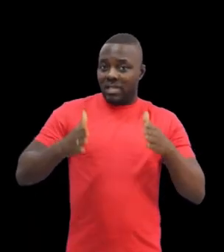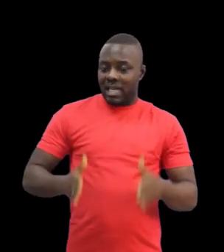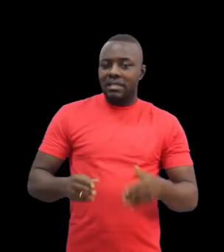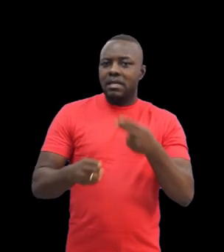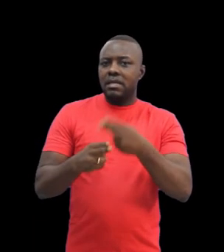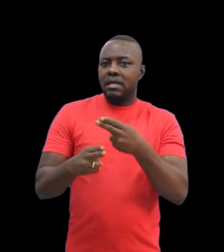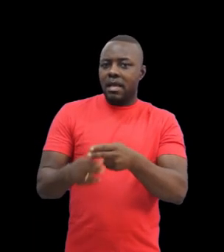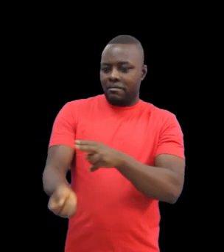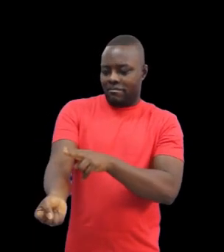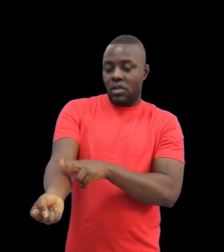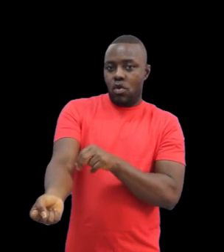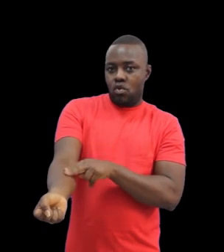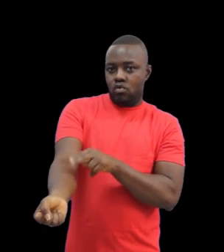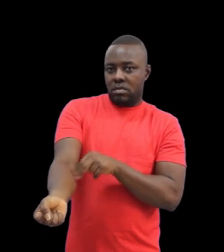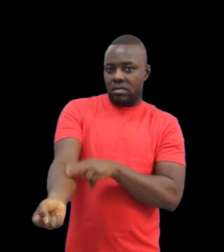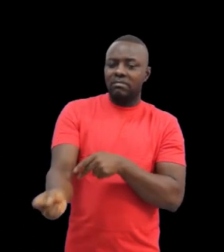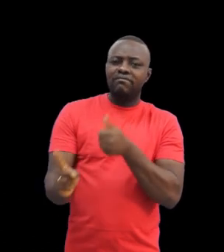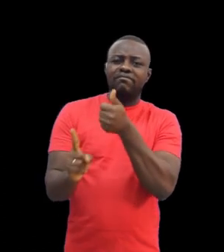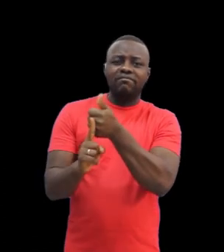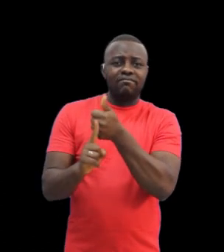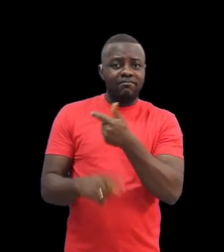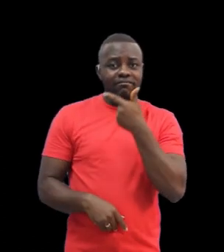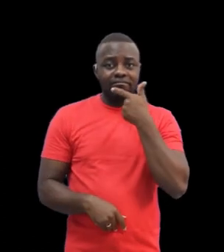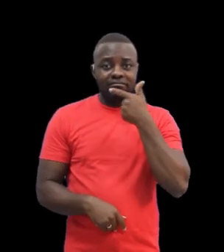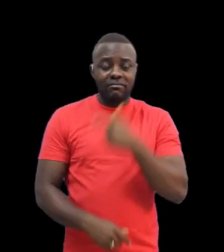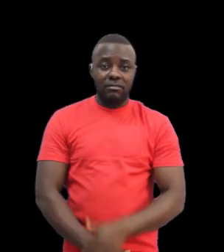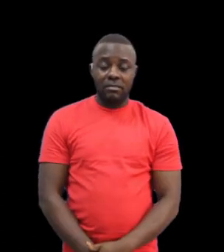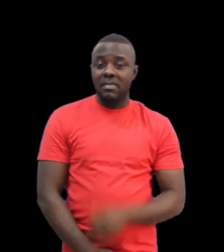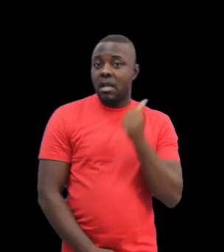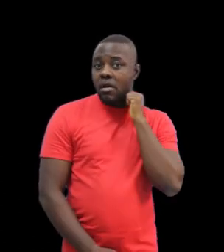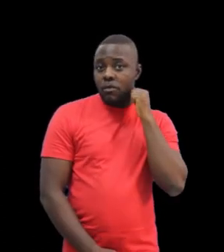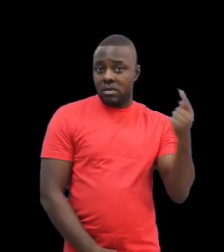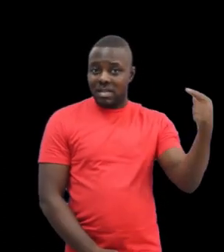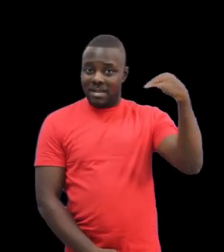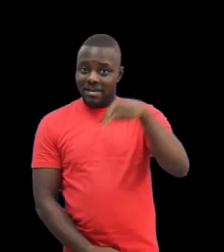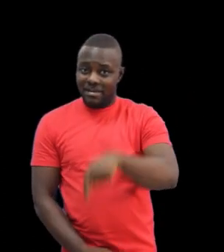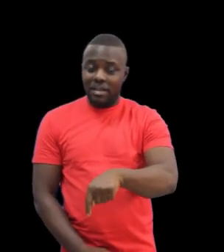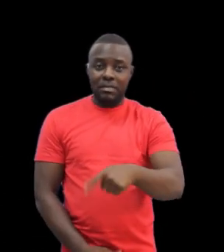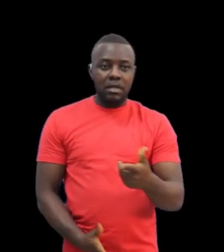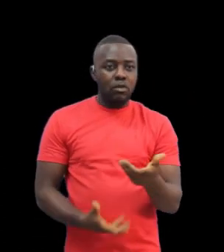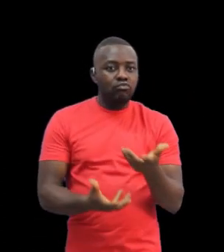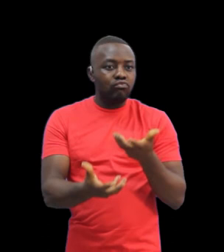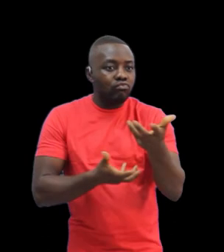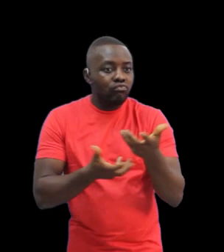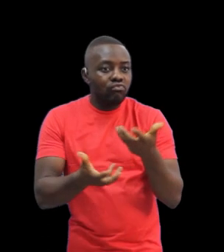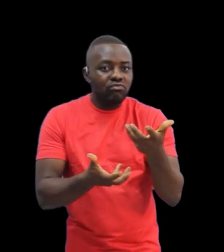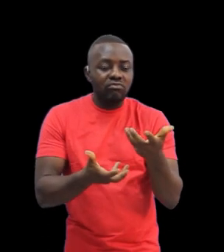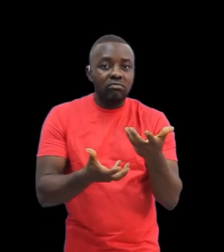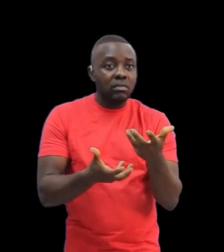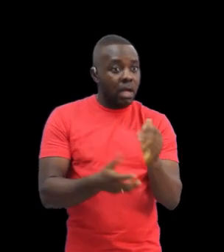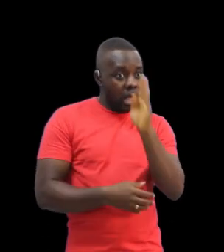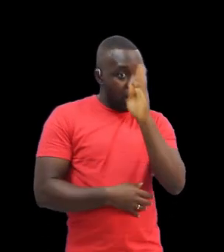Kasta, a deaf scholar who examined this question in Ghana determined that, The deaf people in Adamrobe depicted their